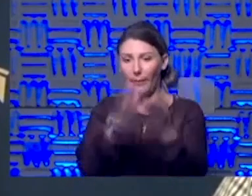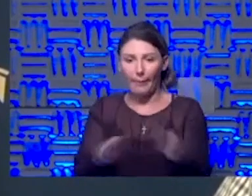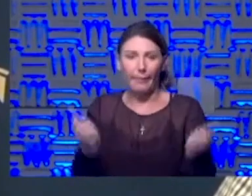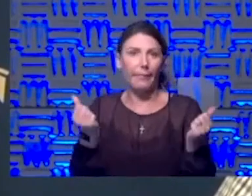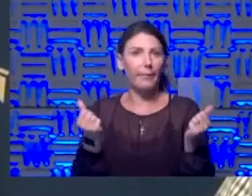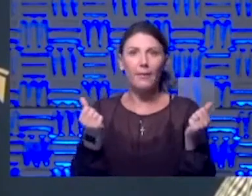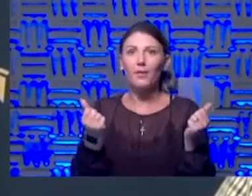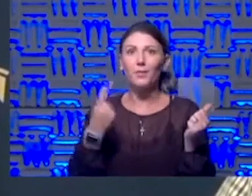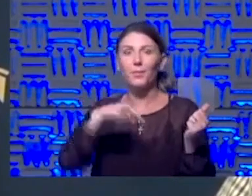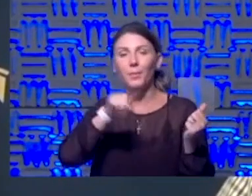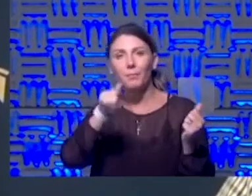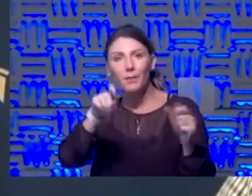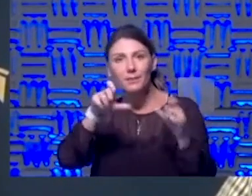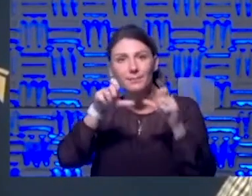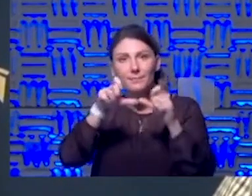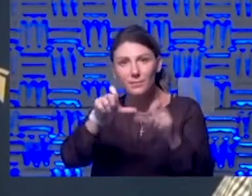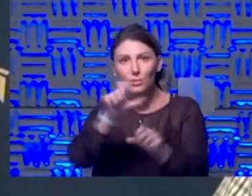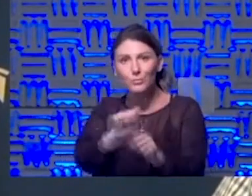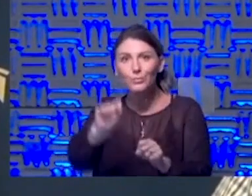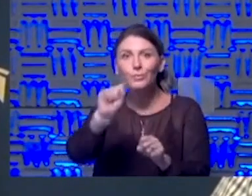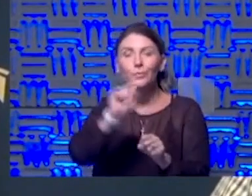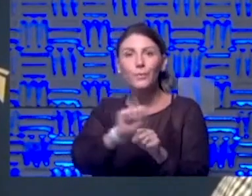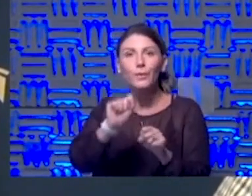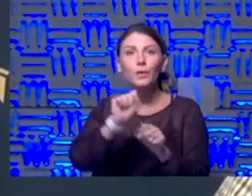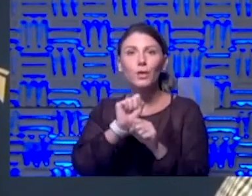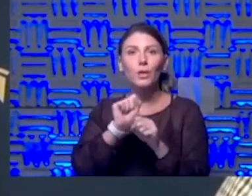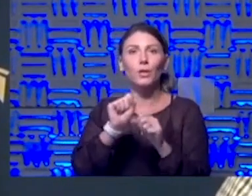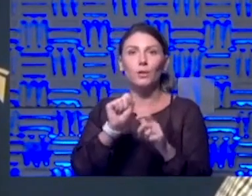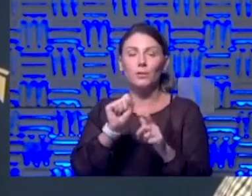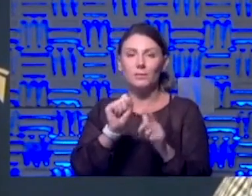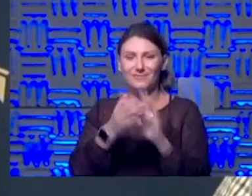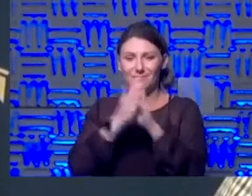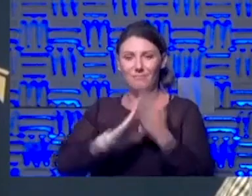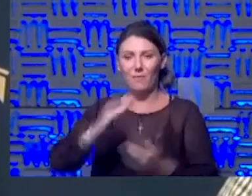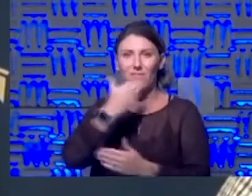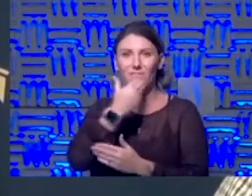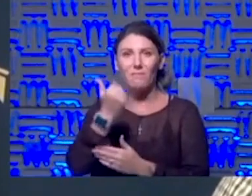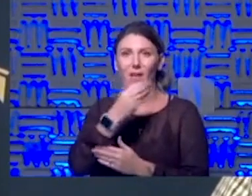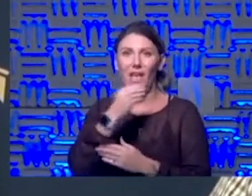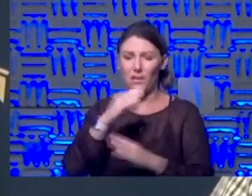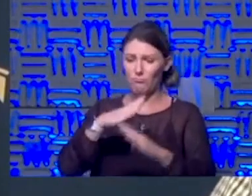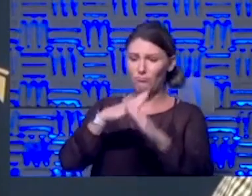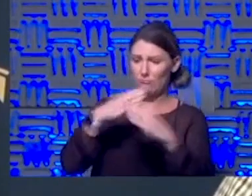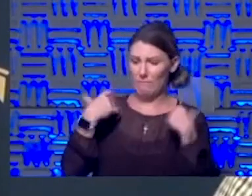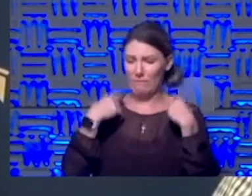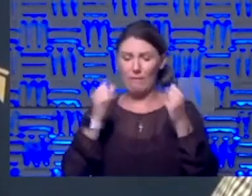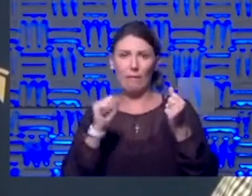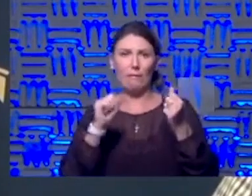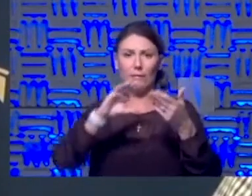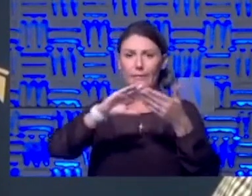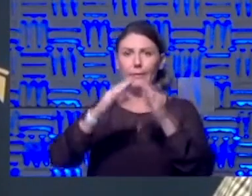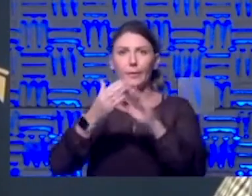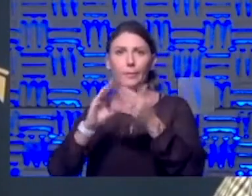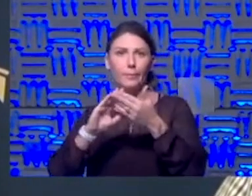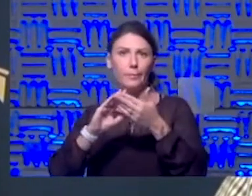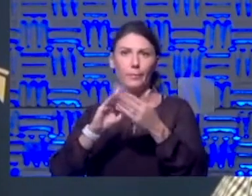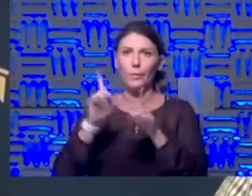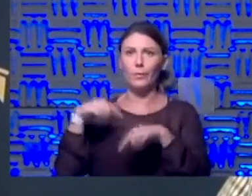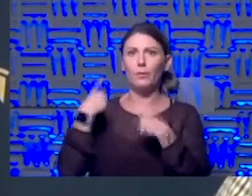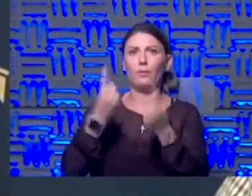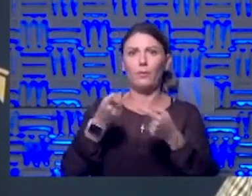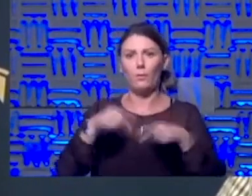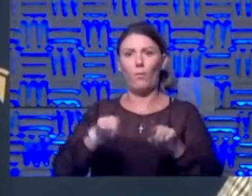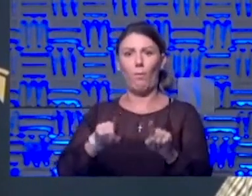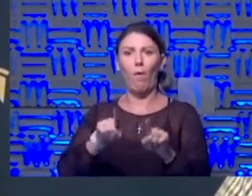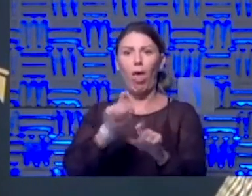we're going to have to continue to work for to do better and protect the health of our community as we go. So that's kind of